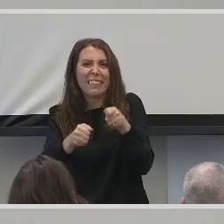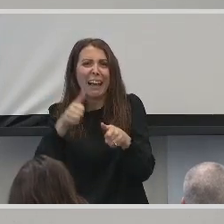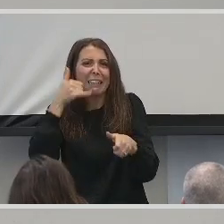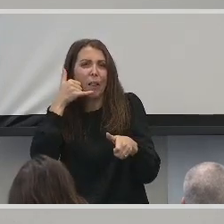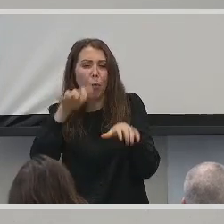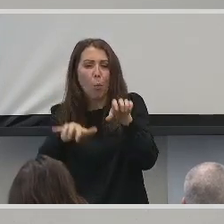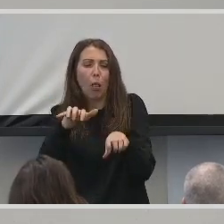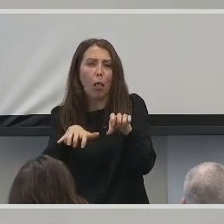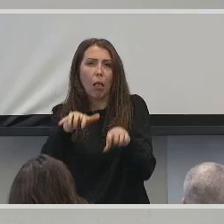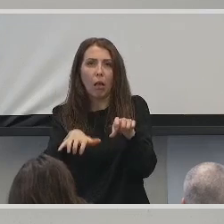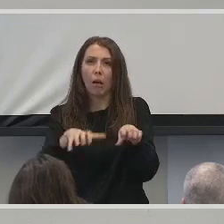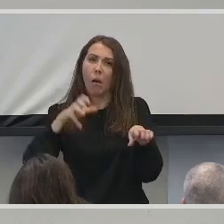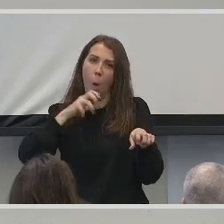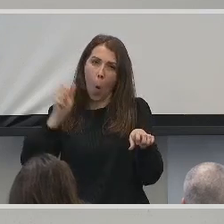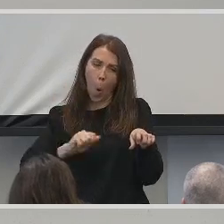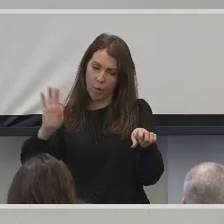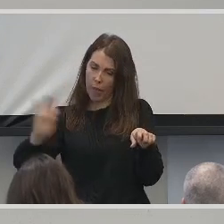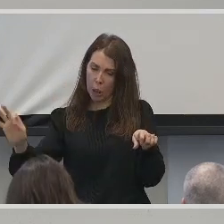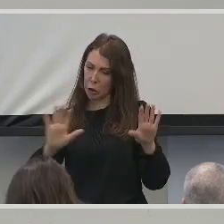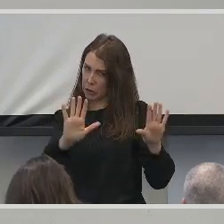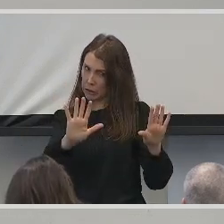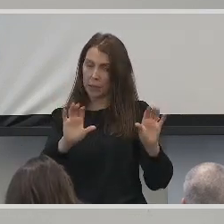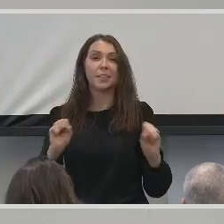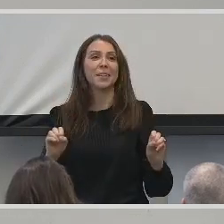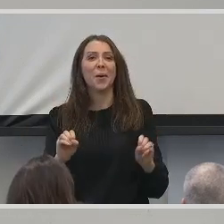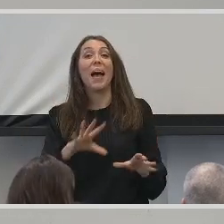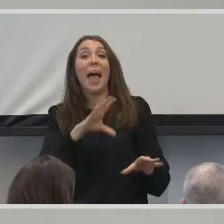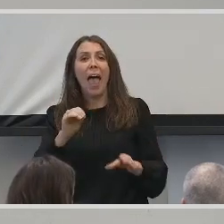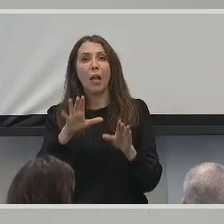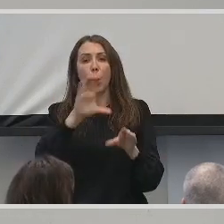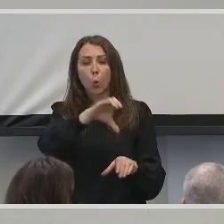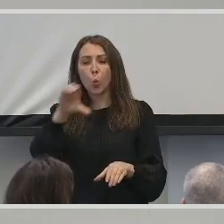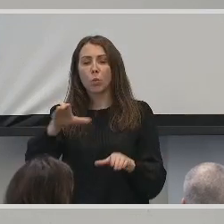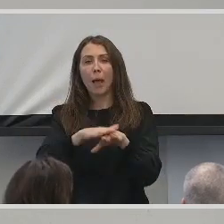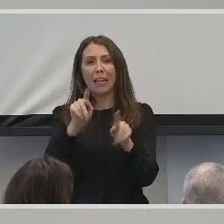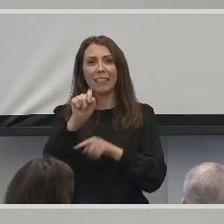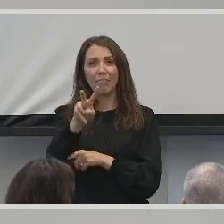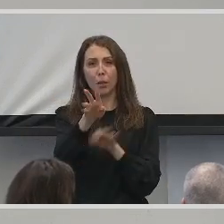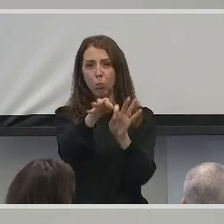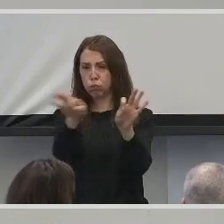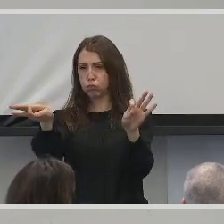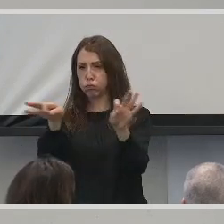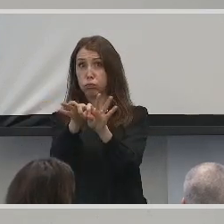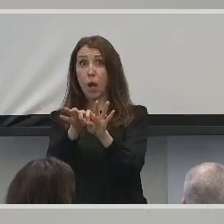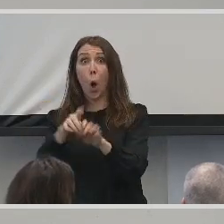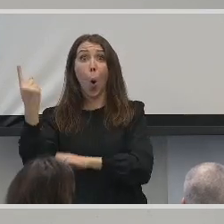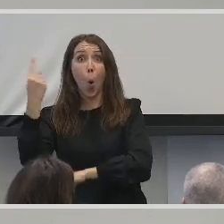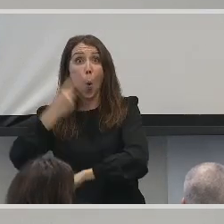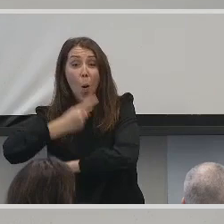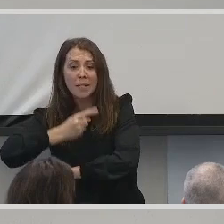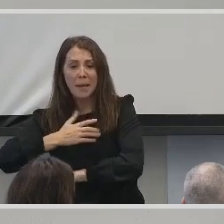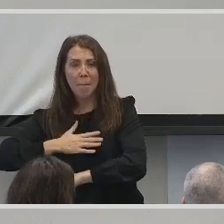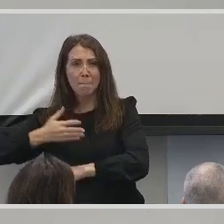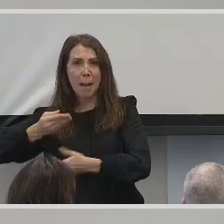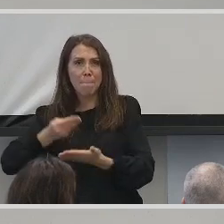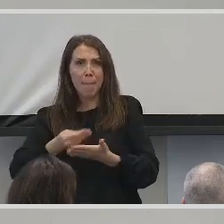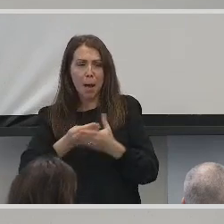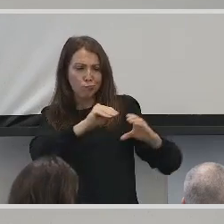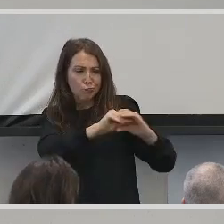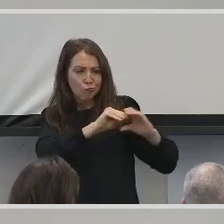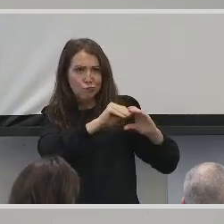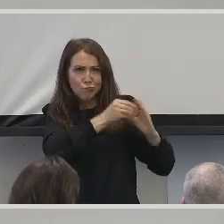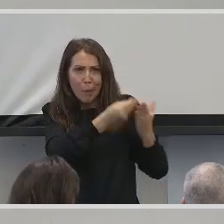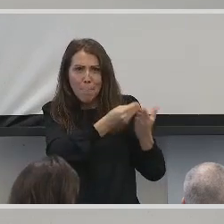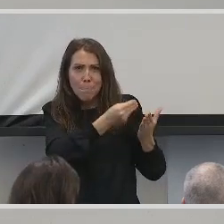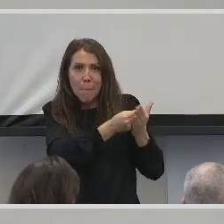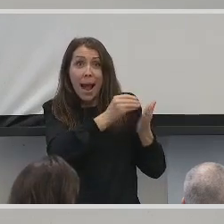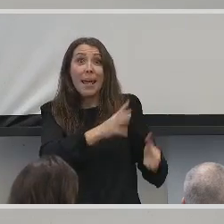that's old, that's other date, and closed captions on the television. The day my mother saved up enough to buy a device that provided closed